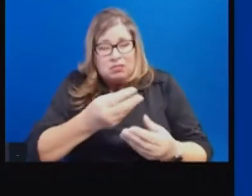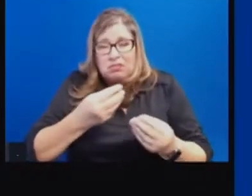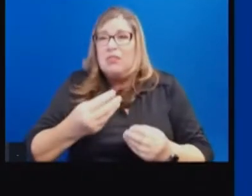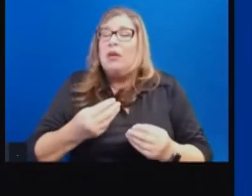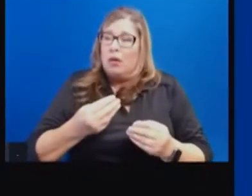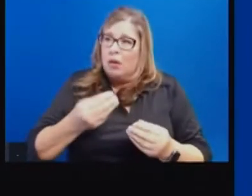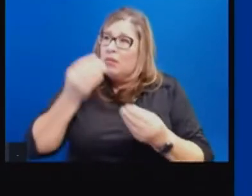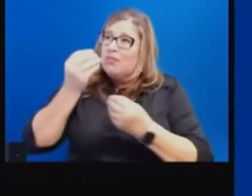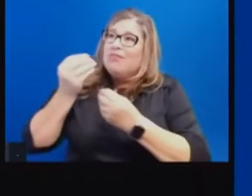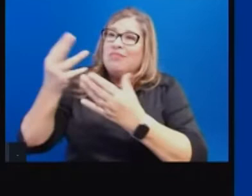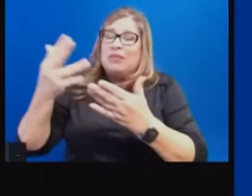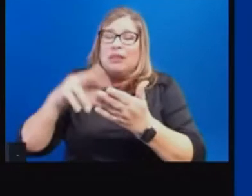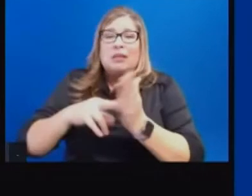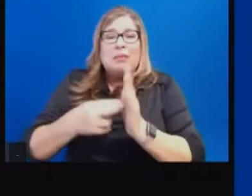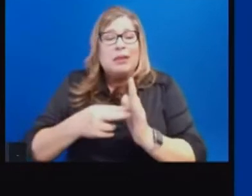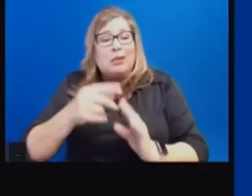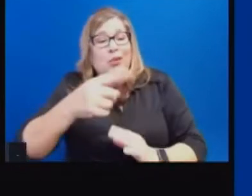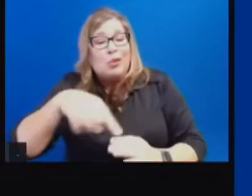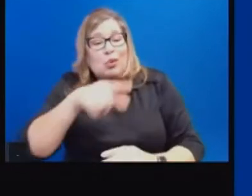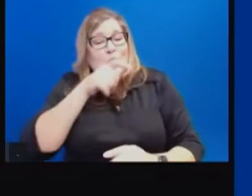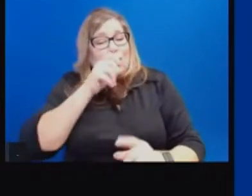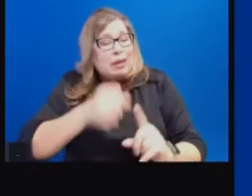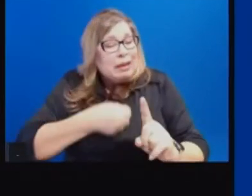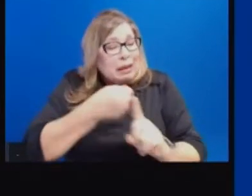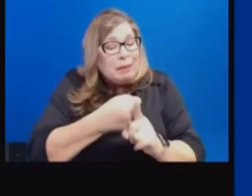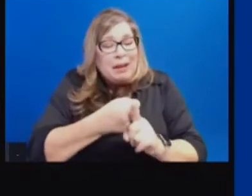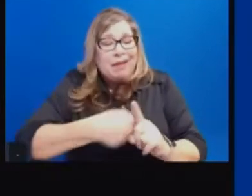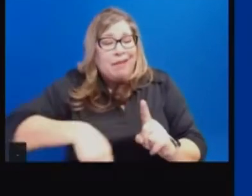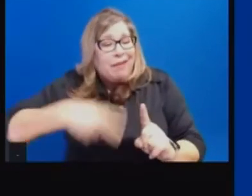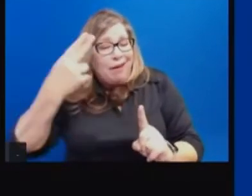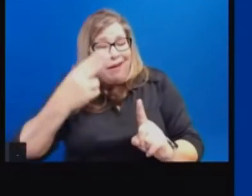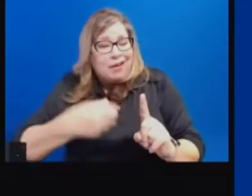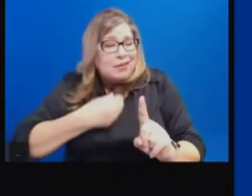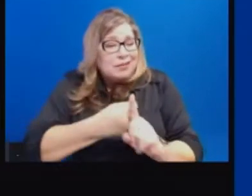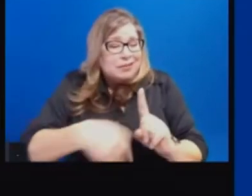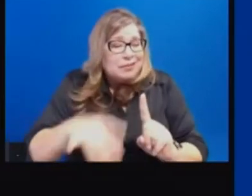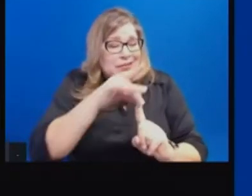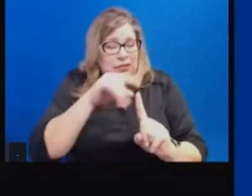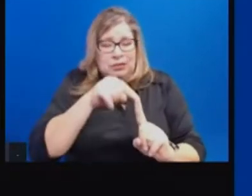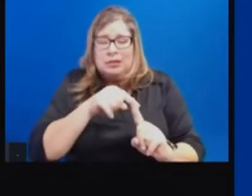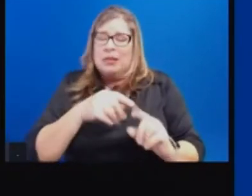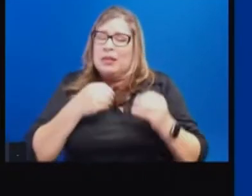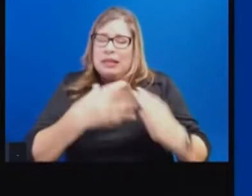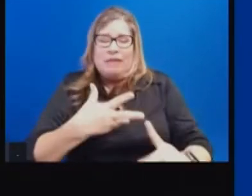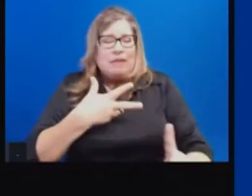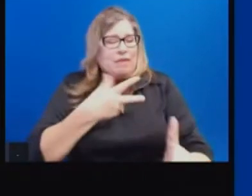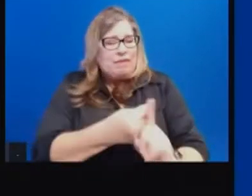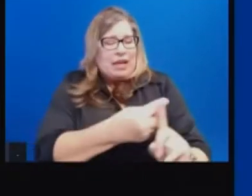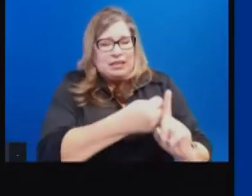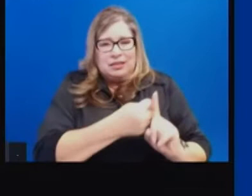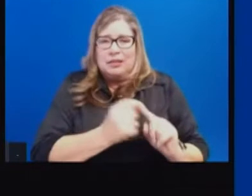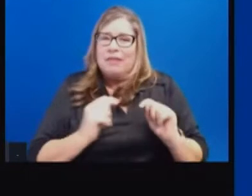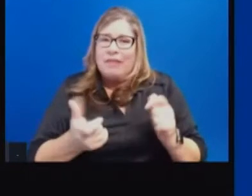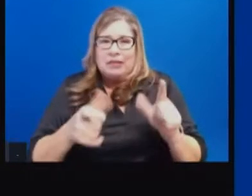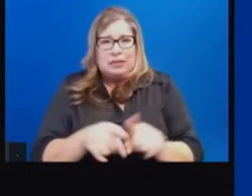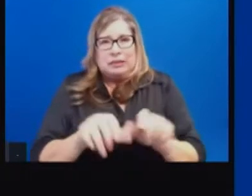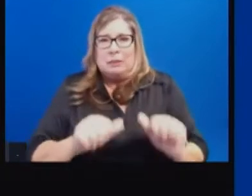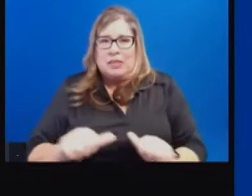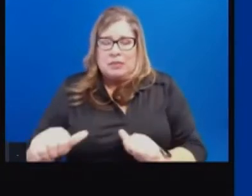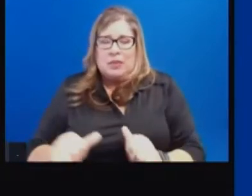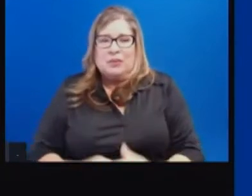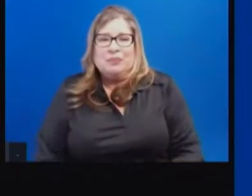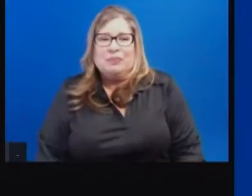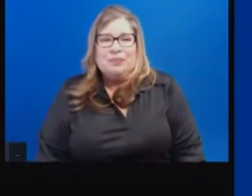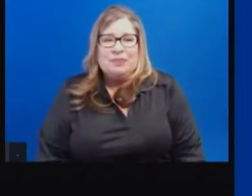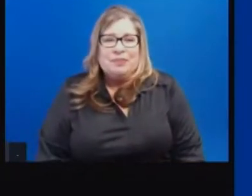impacted people and families and communities get this vaccine in the fastest way possible. I also want to say